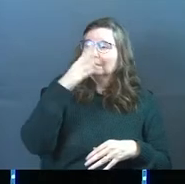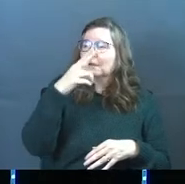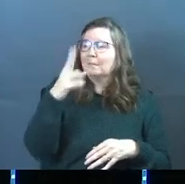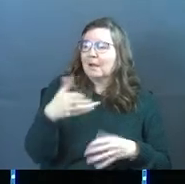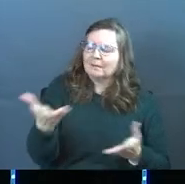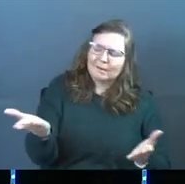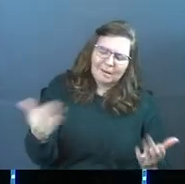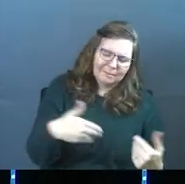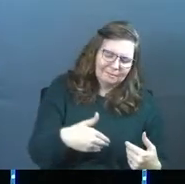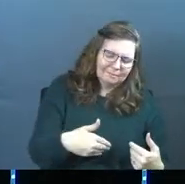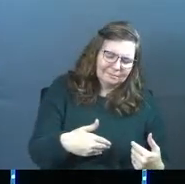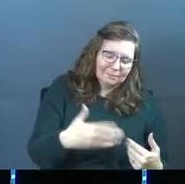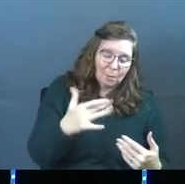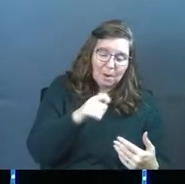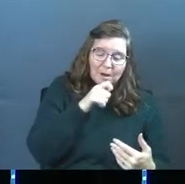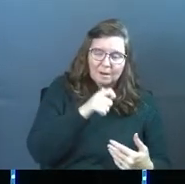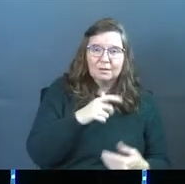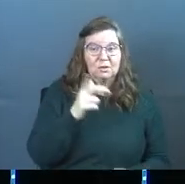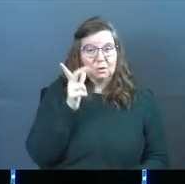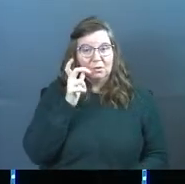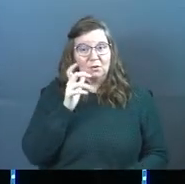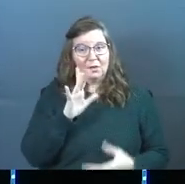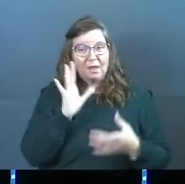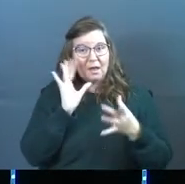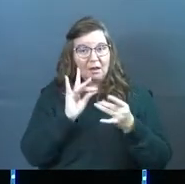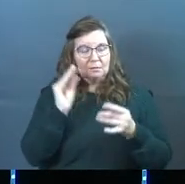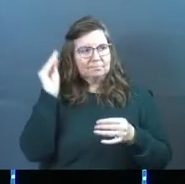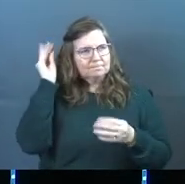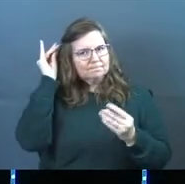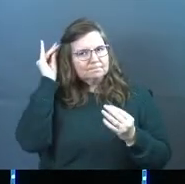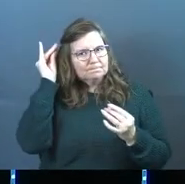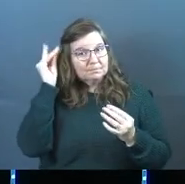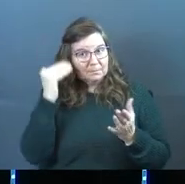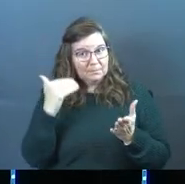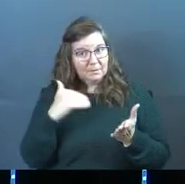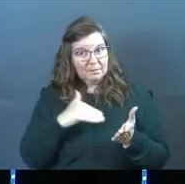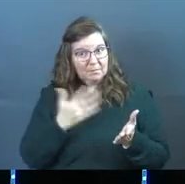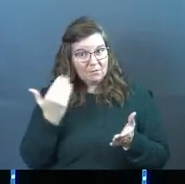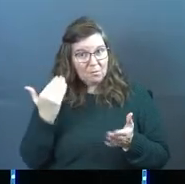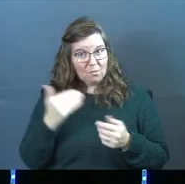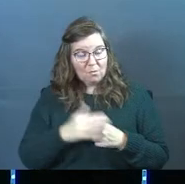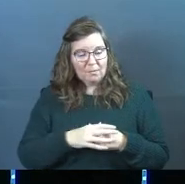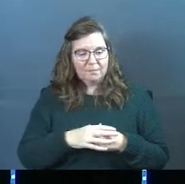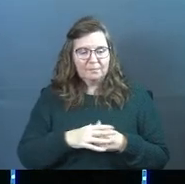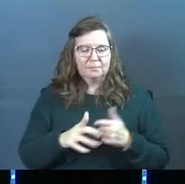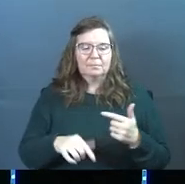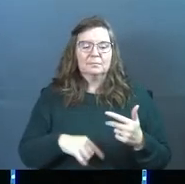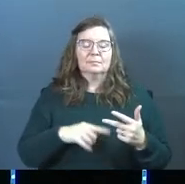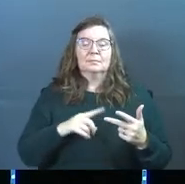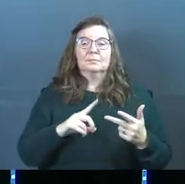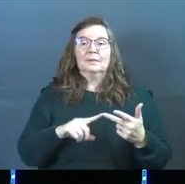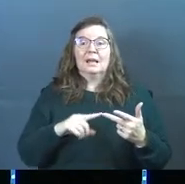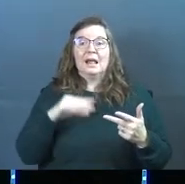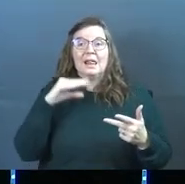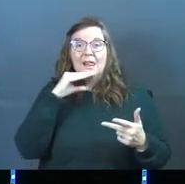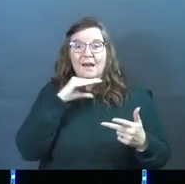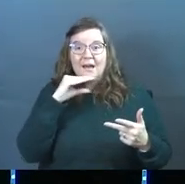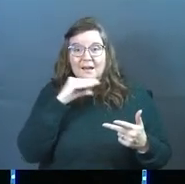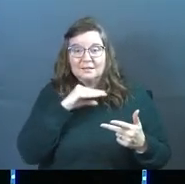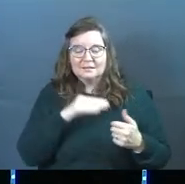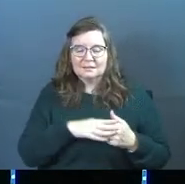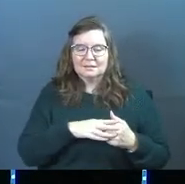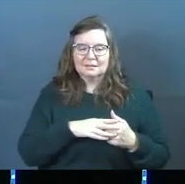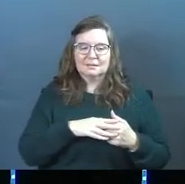hell. Why not? You've heard those words. And then lies. Lies.